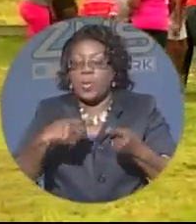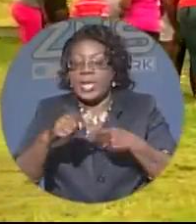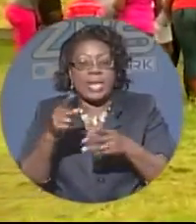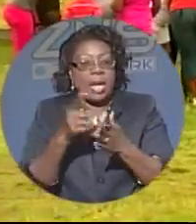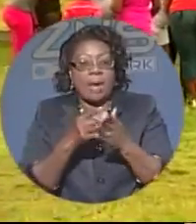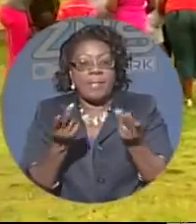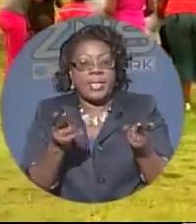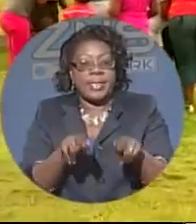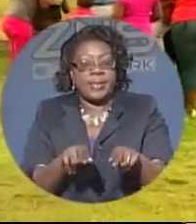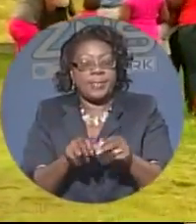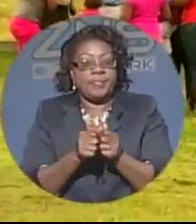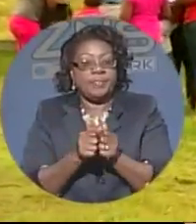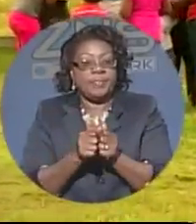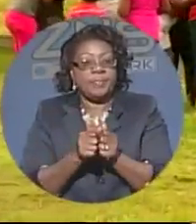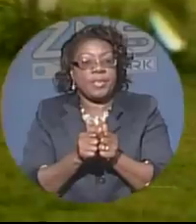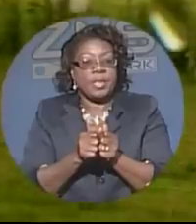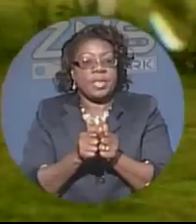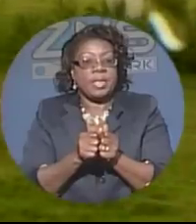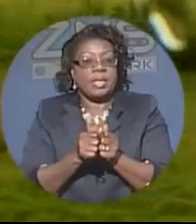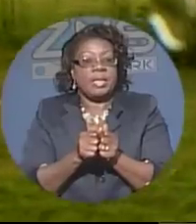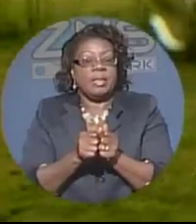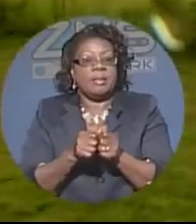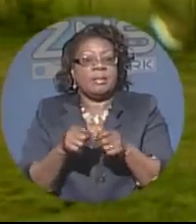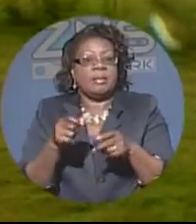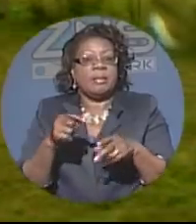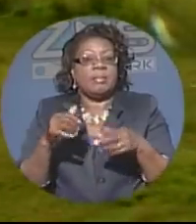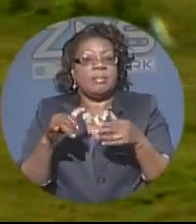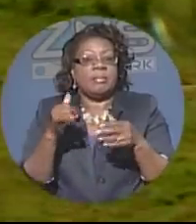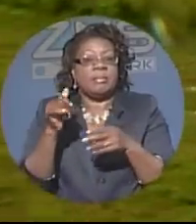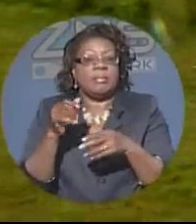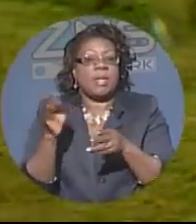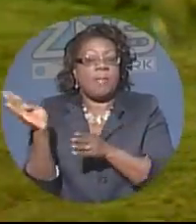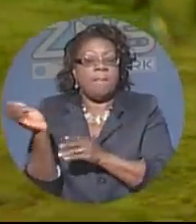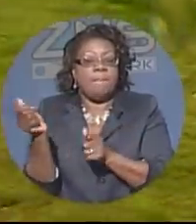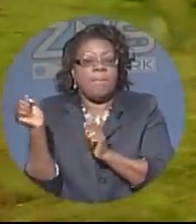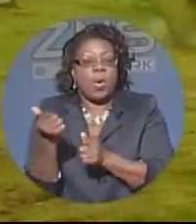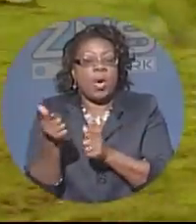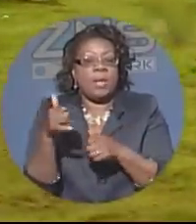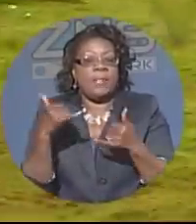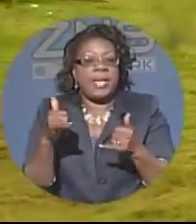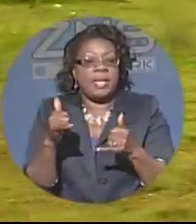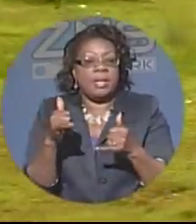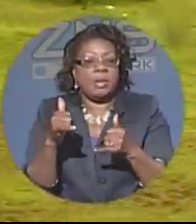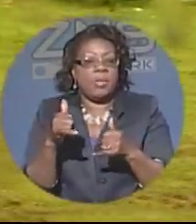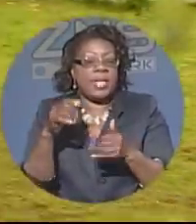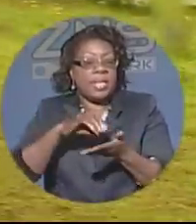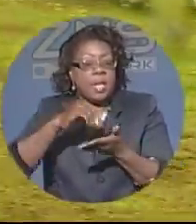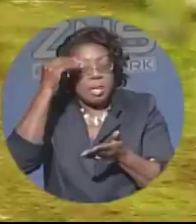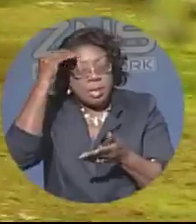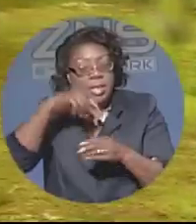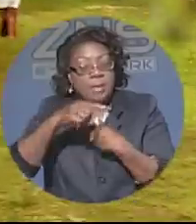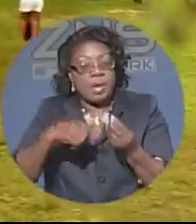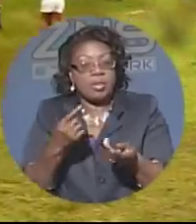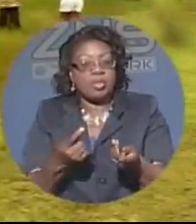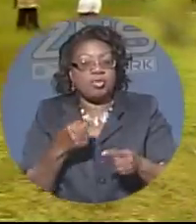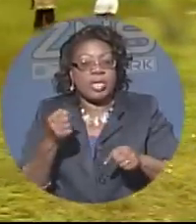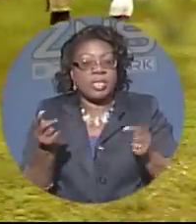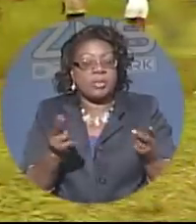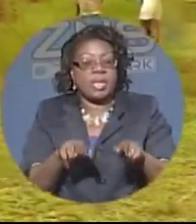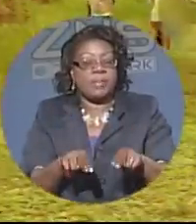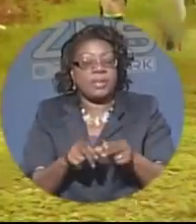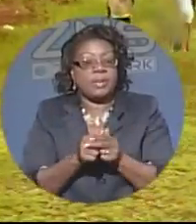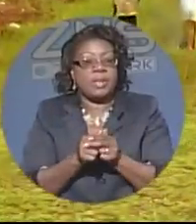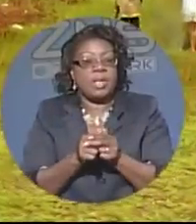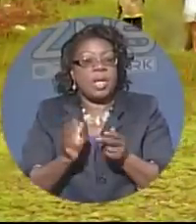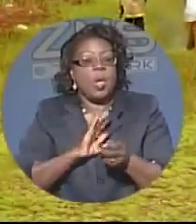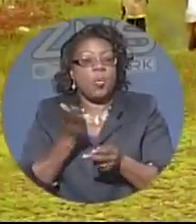happened. Bankers League player Arvin Butler says they were playing ball when they learned about the tragedy. We